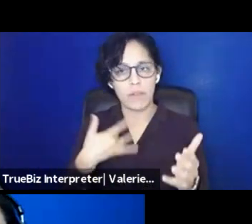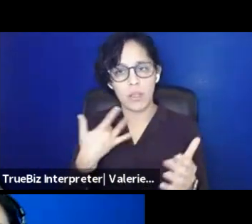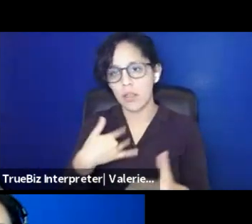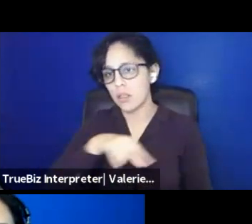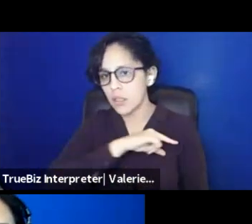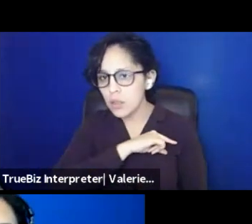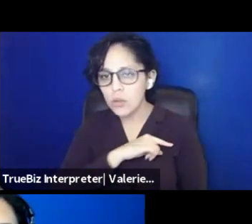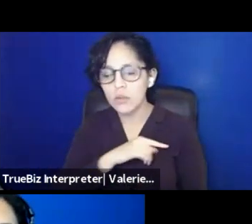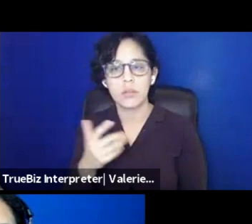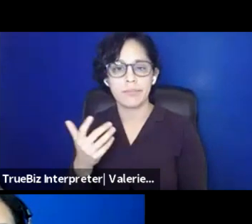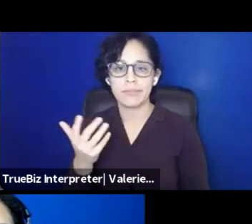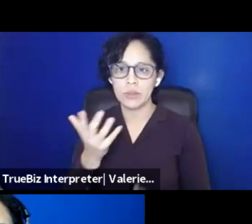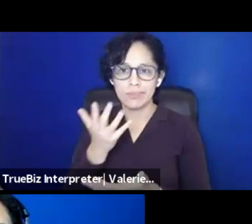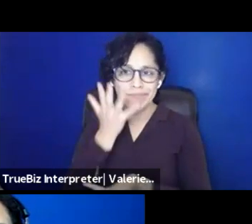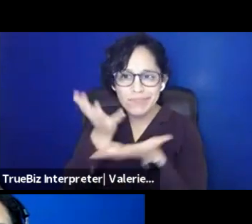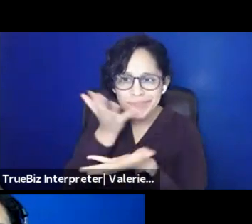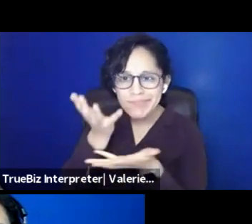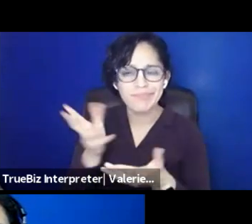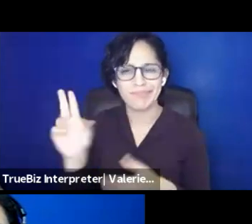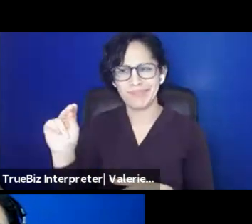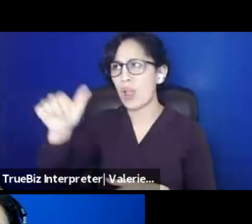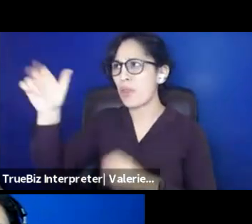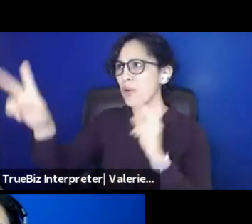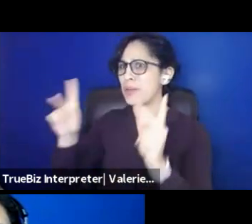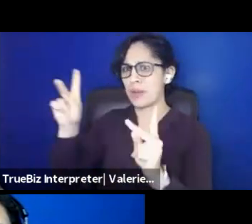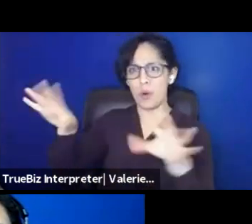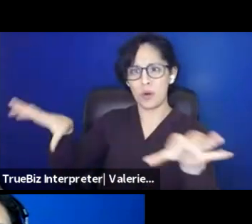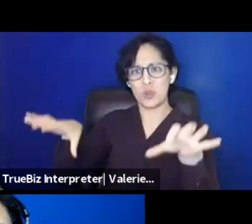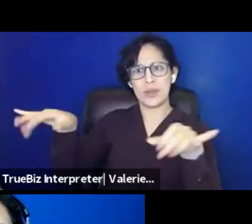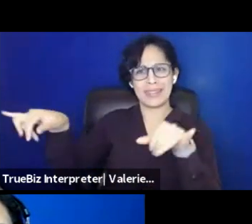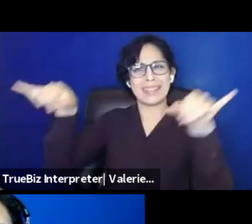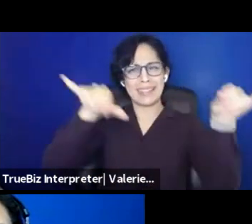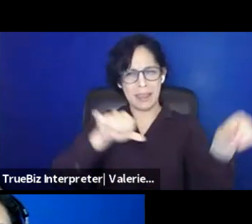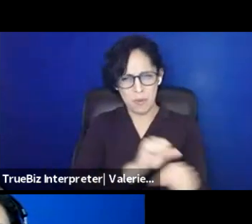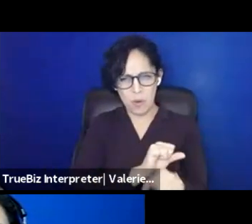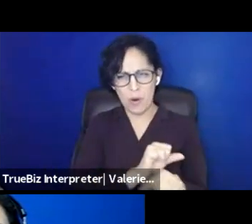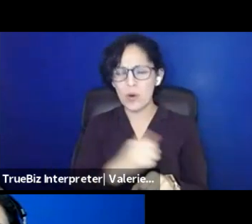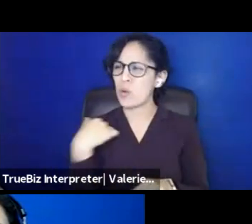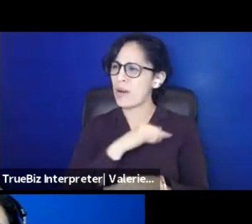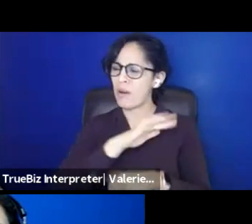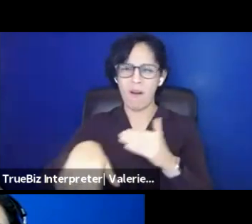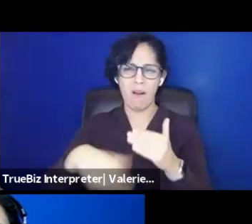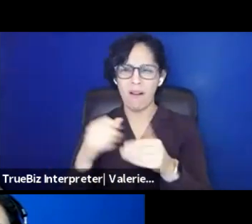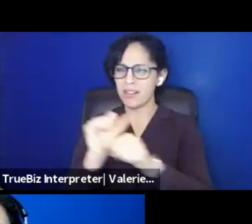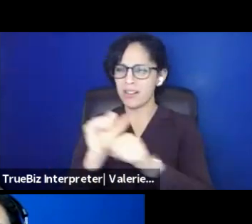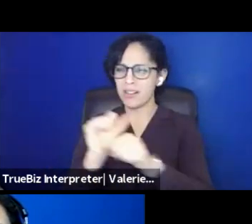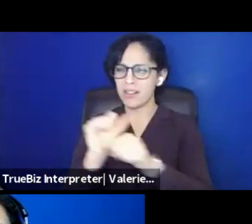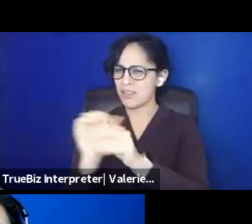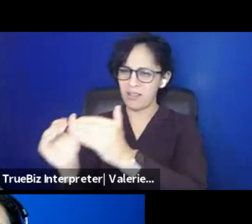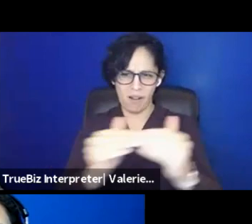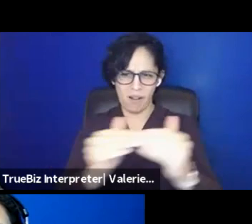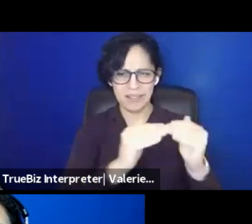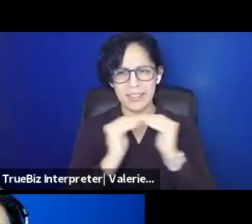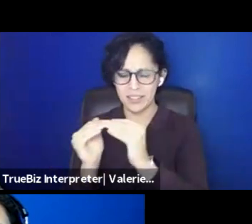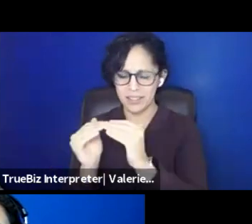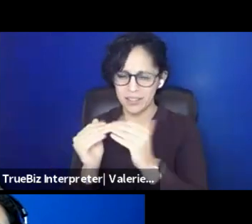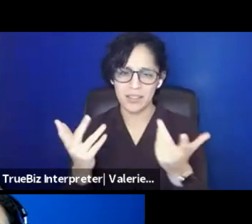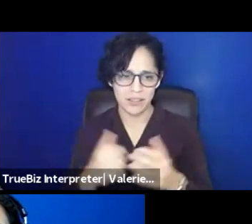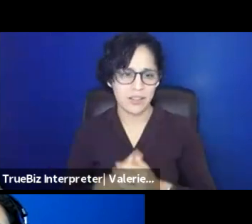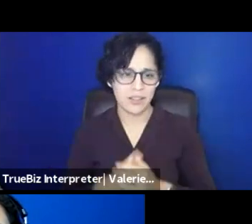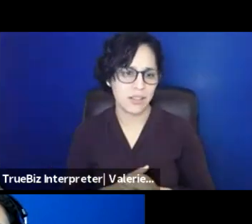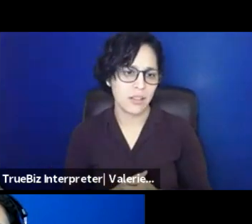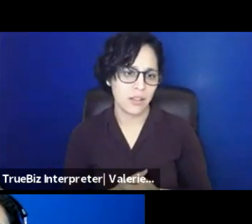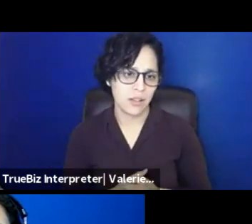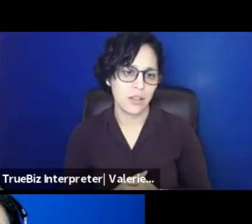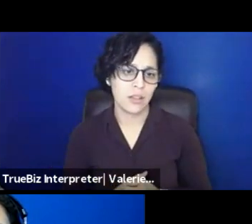Like this is work that other people doing, we're all colleagues here, like this whole summit, everyone is colleagues here. So, um, I know I experienced a lot of